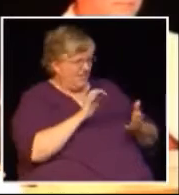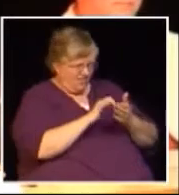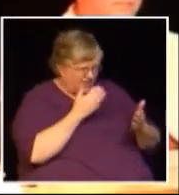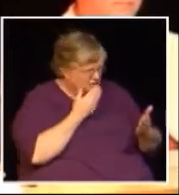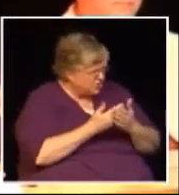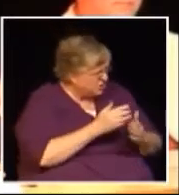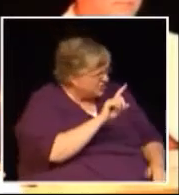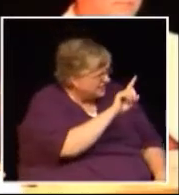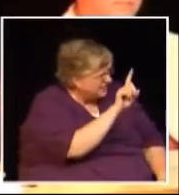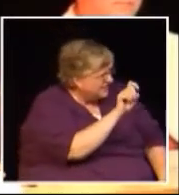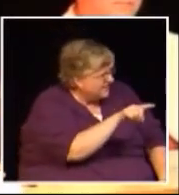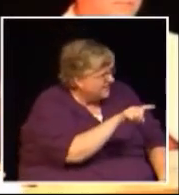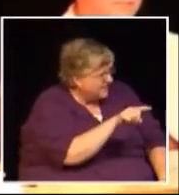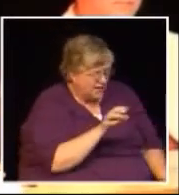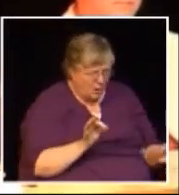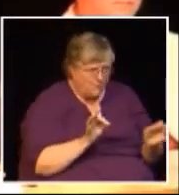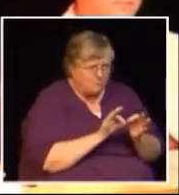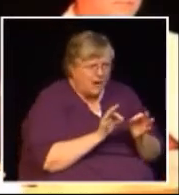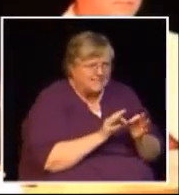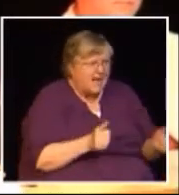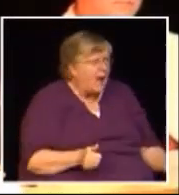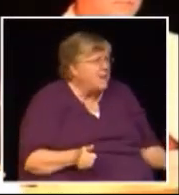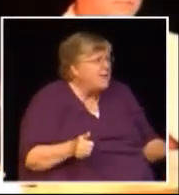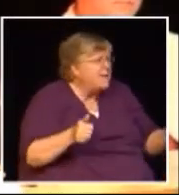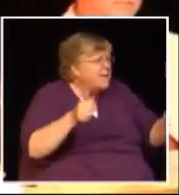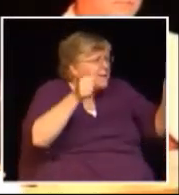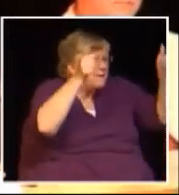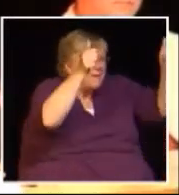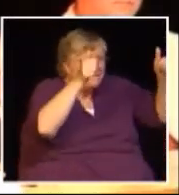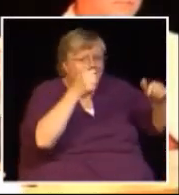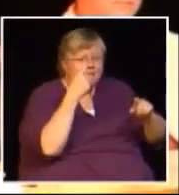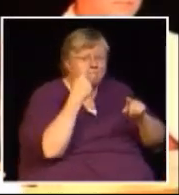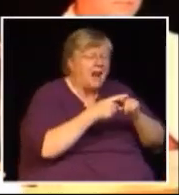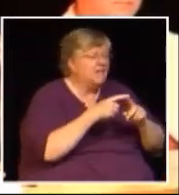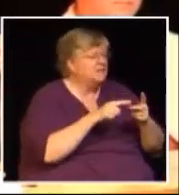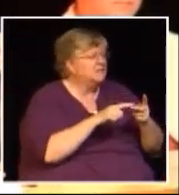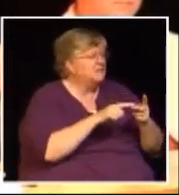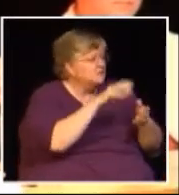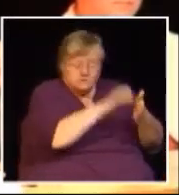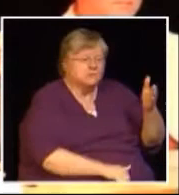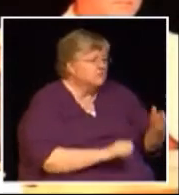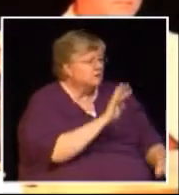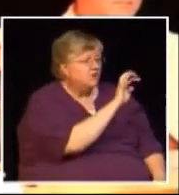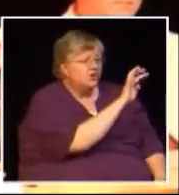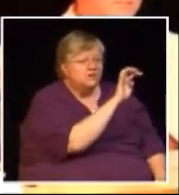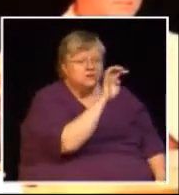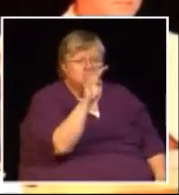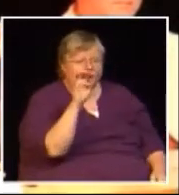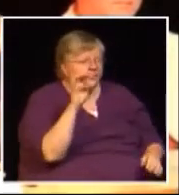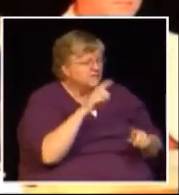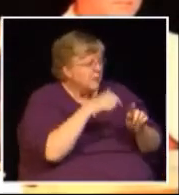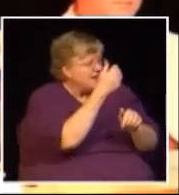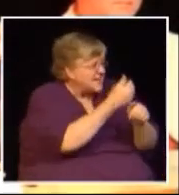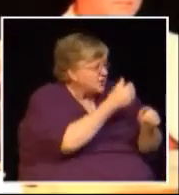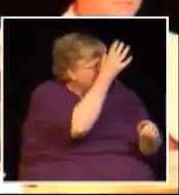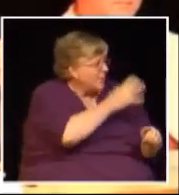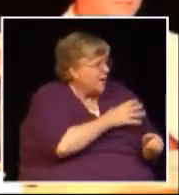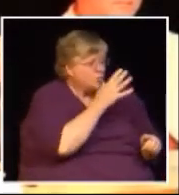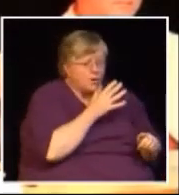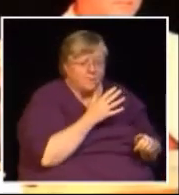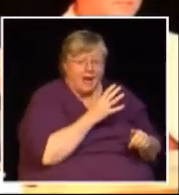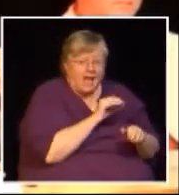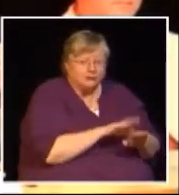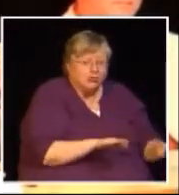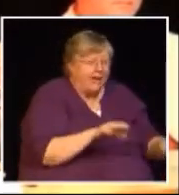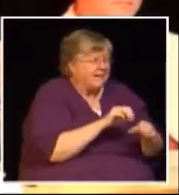so how is that good for you prices going crazy and taking 400 dollars plus from every man